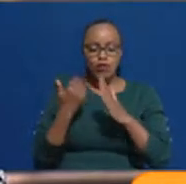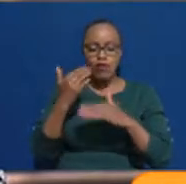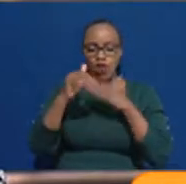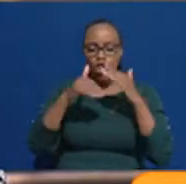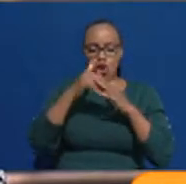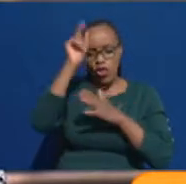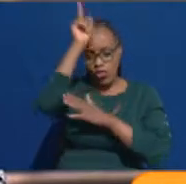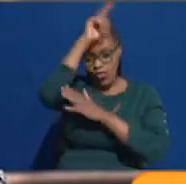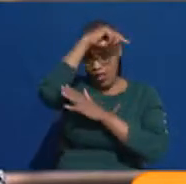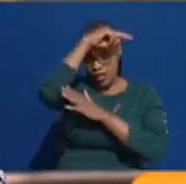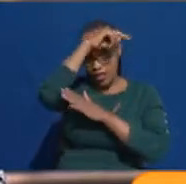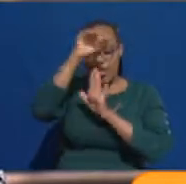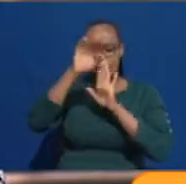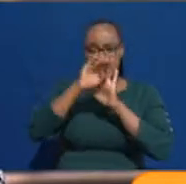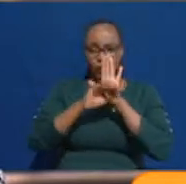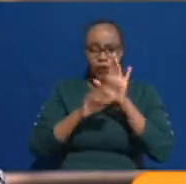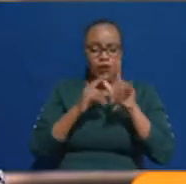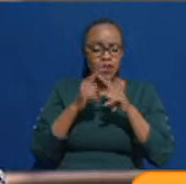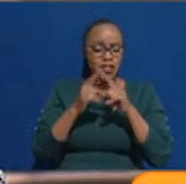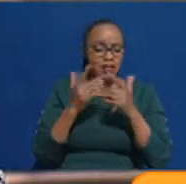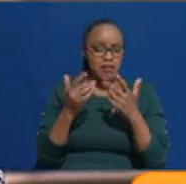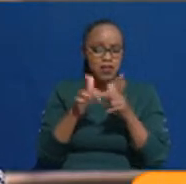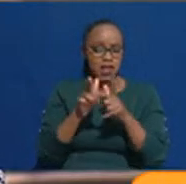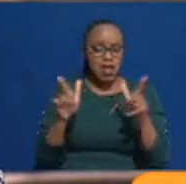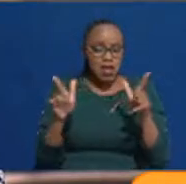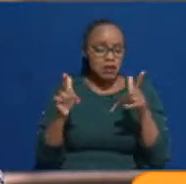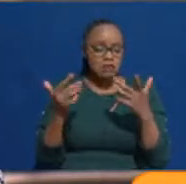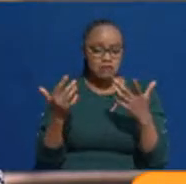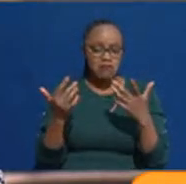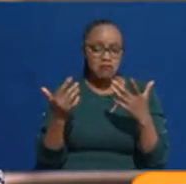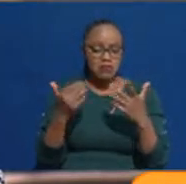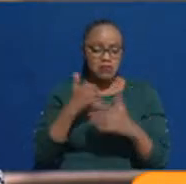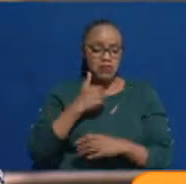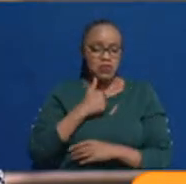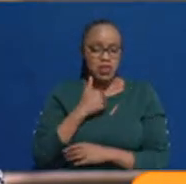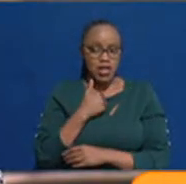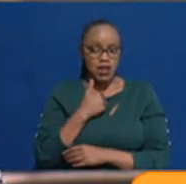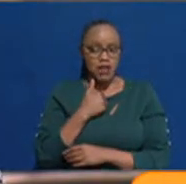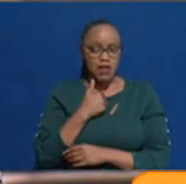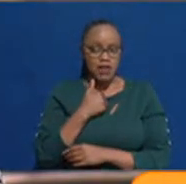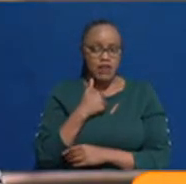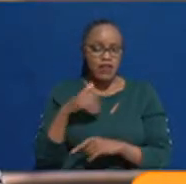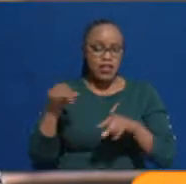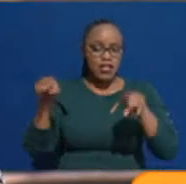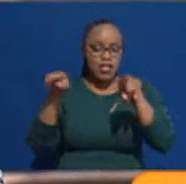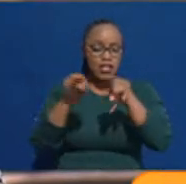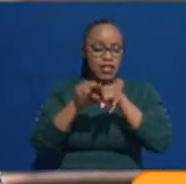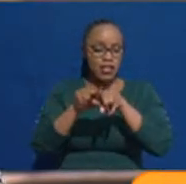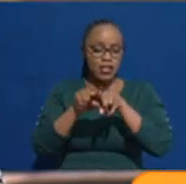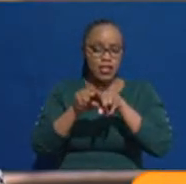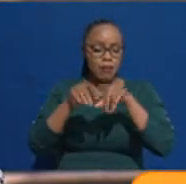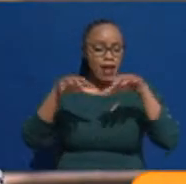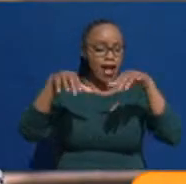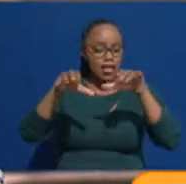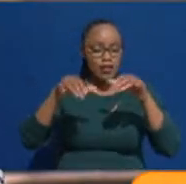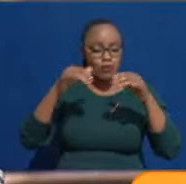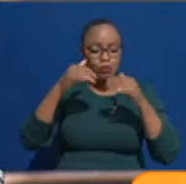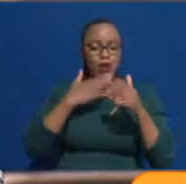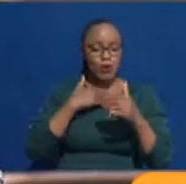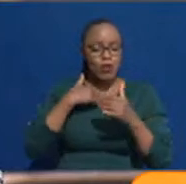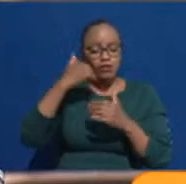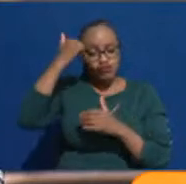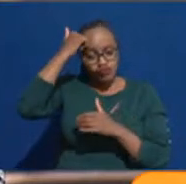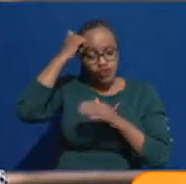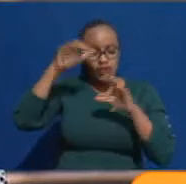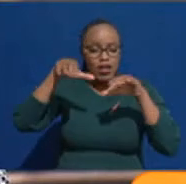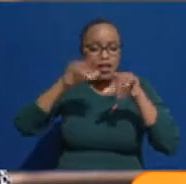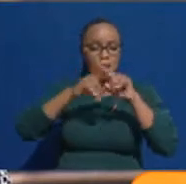programs and had just the diploma. Right. But